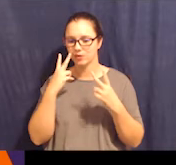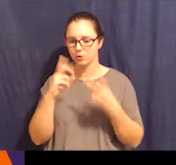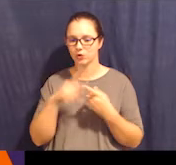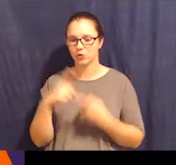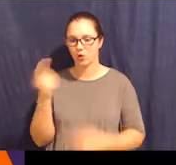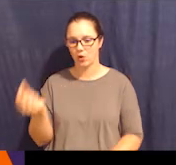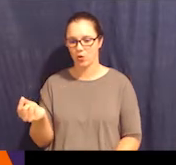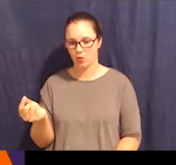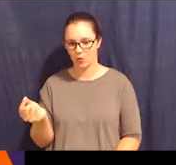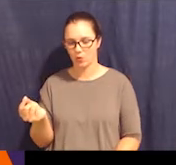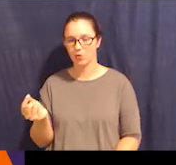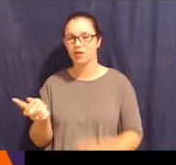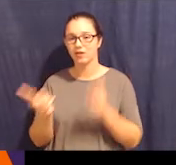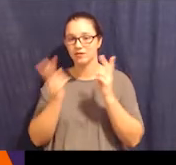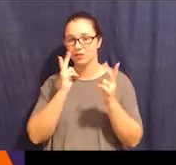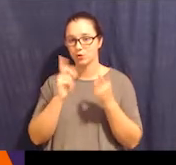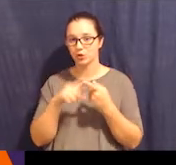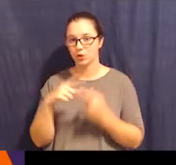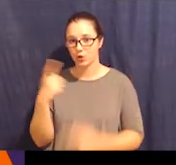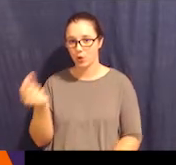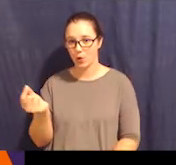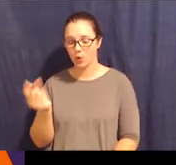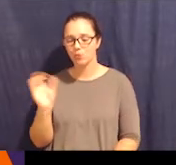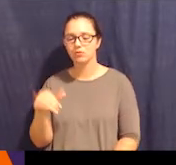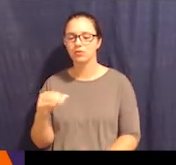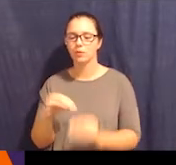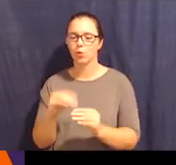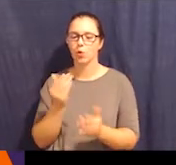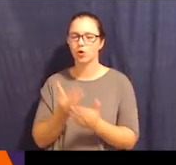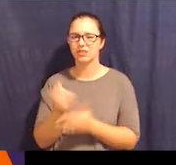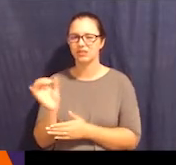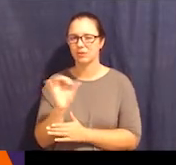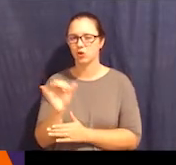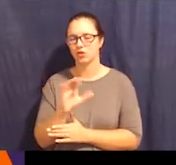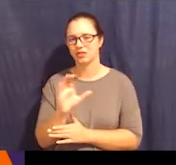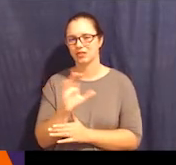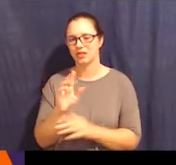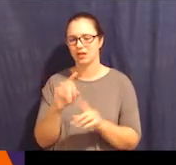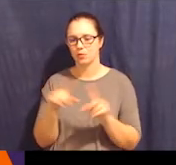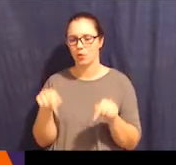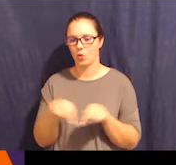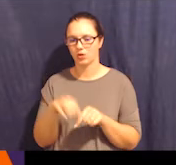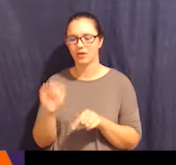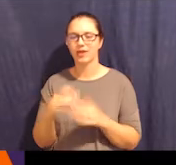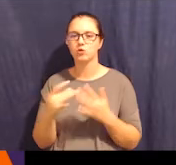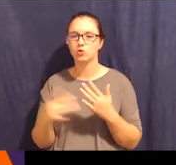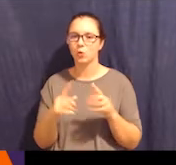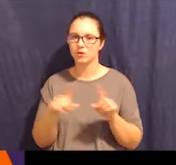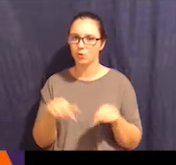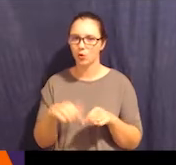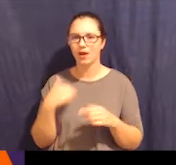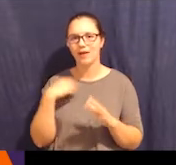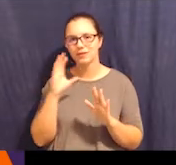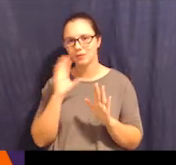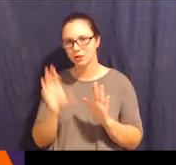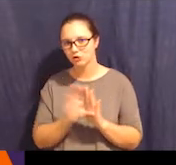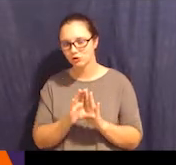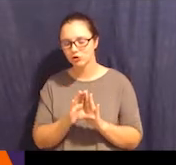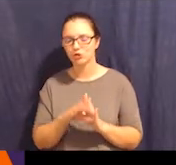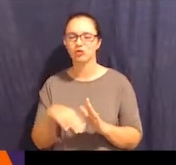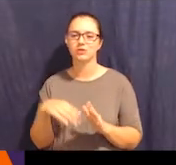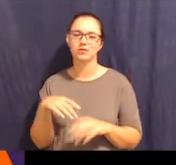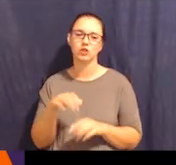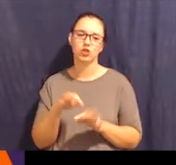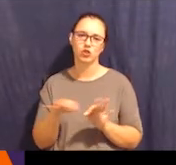Seaboard, where it's a choice board that has pictures and terms. And you can customize it and then allow the person to